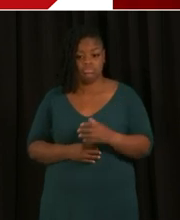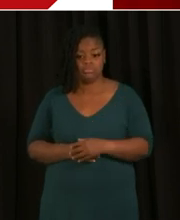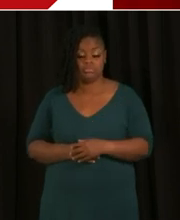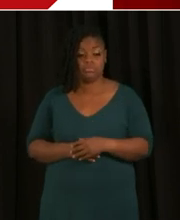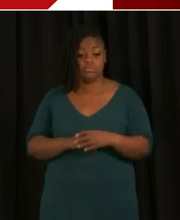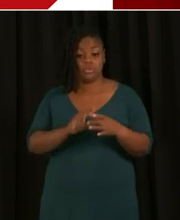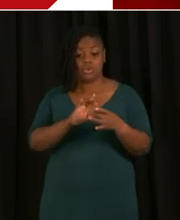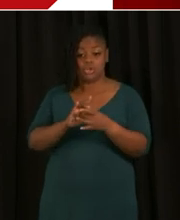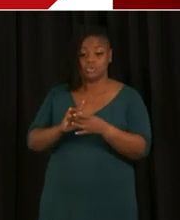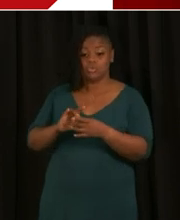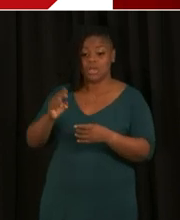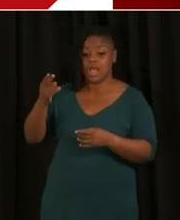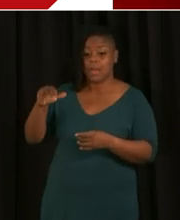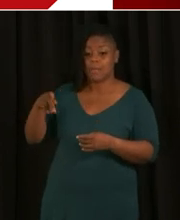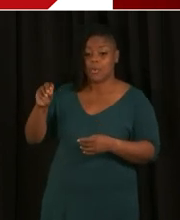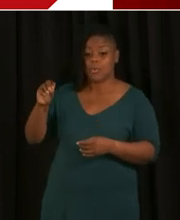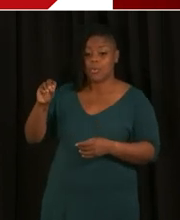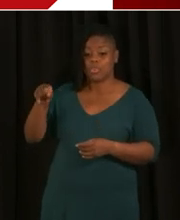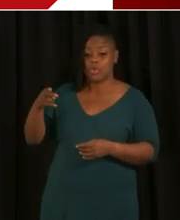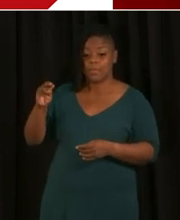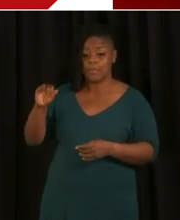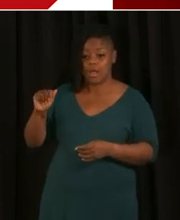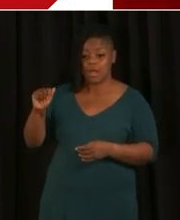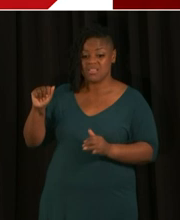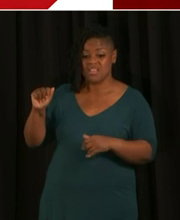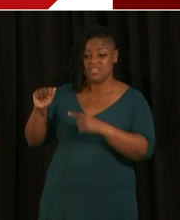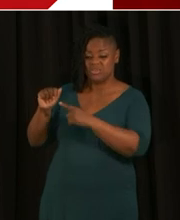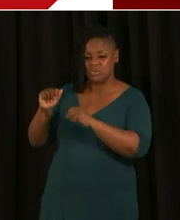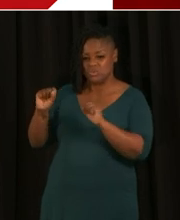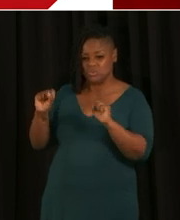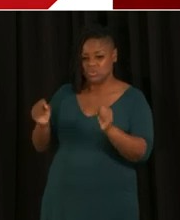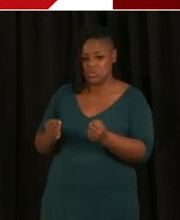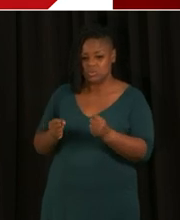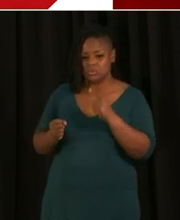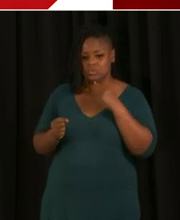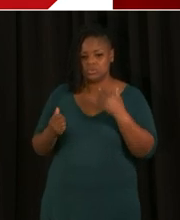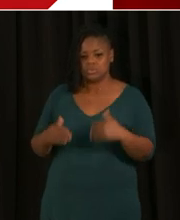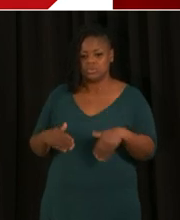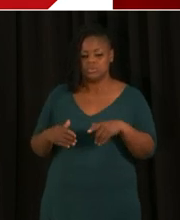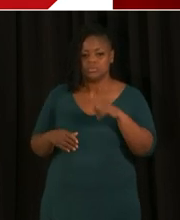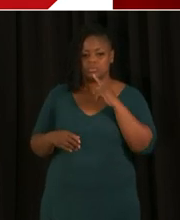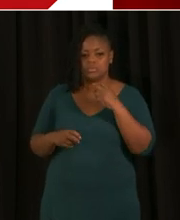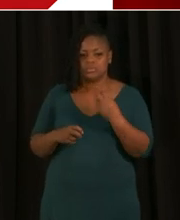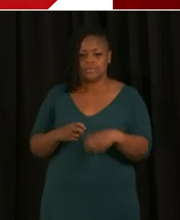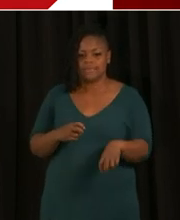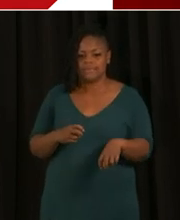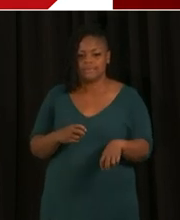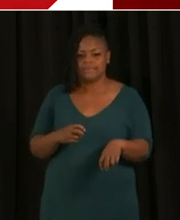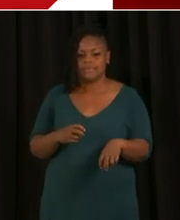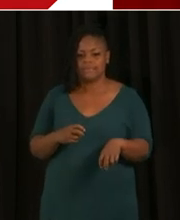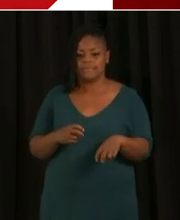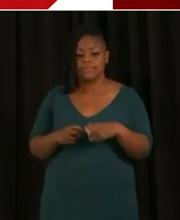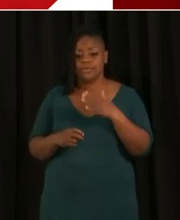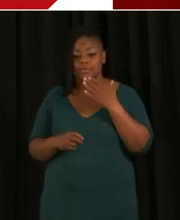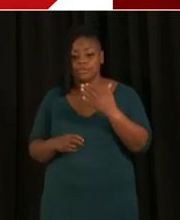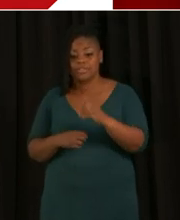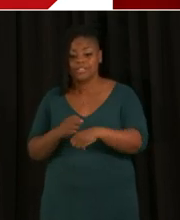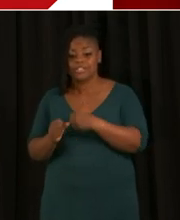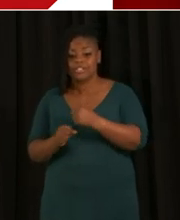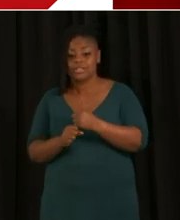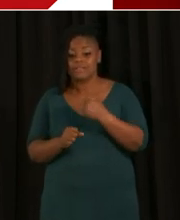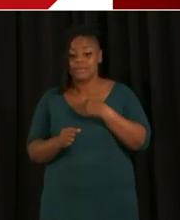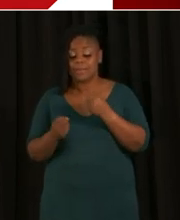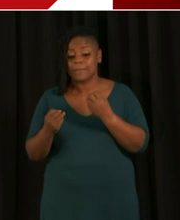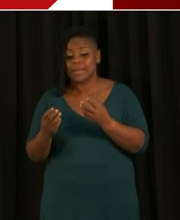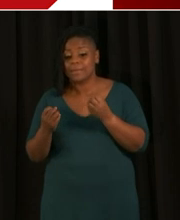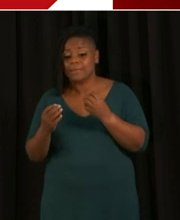hypothermia, it is a tough season for us as a community. We do have, in a good year, we have a number of facilities that